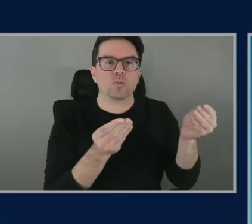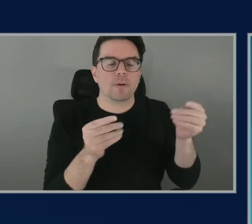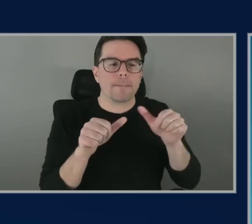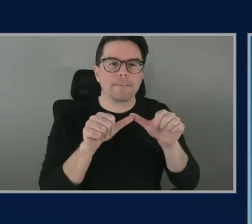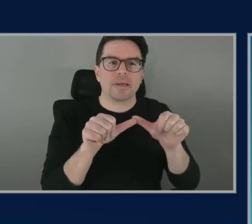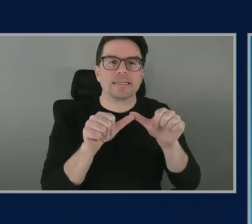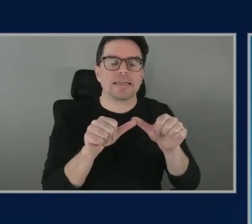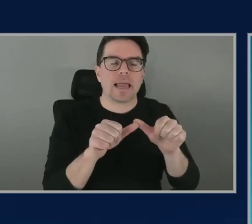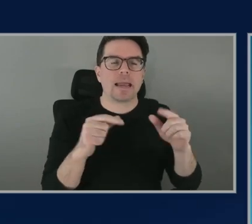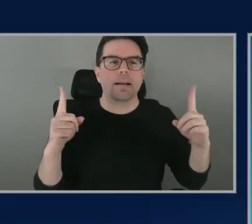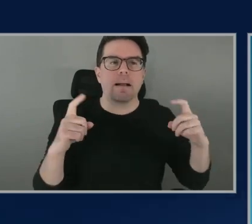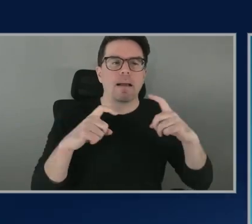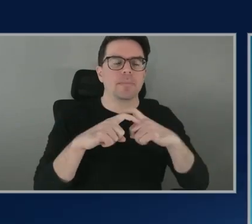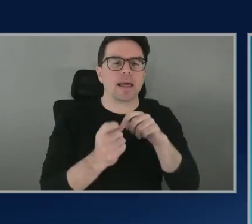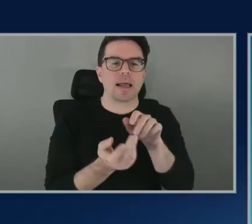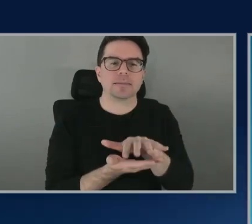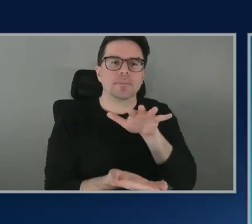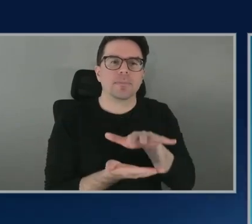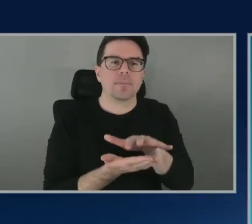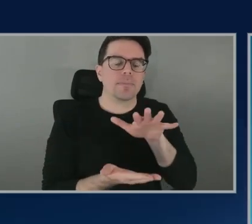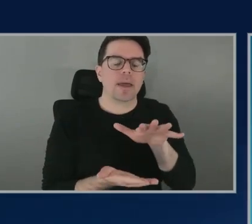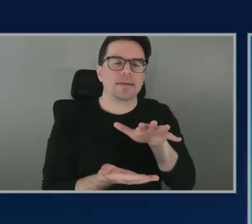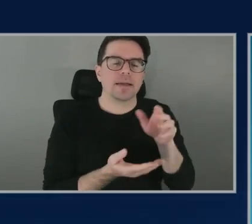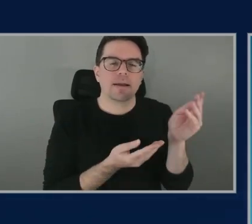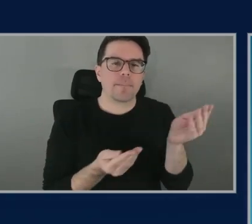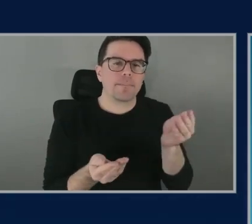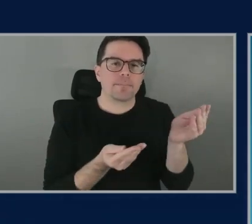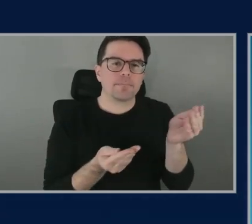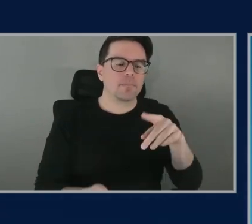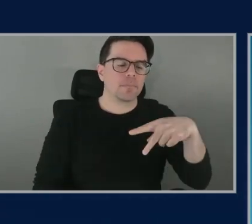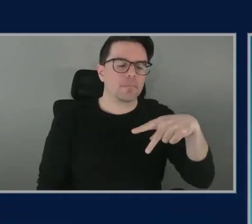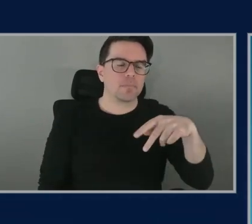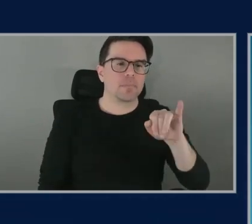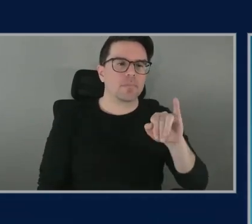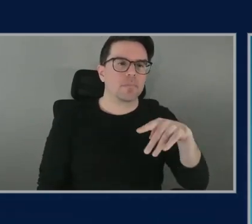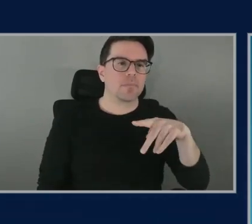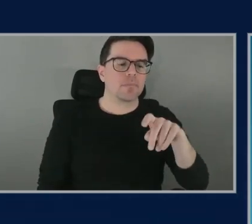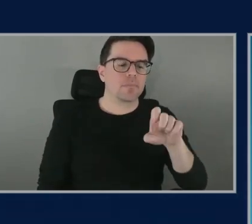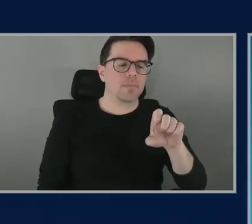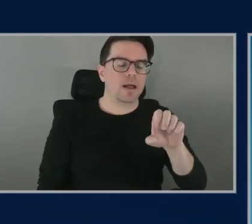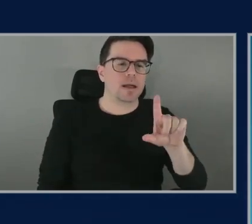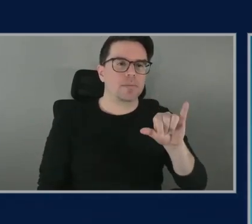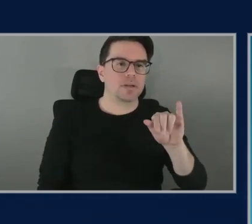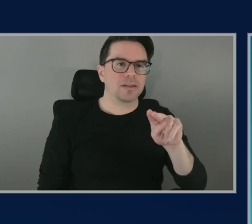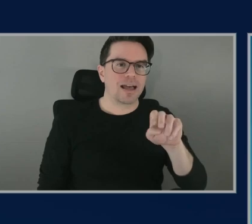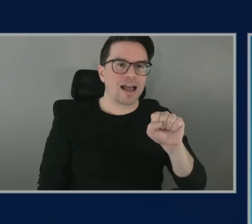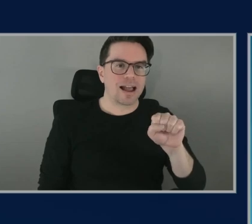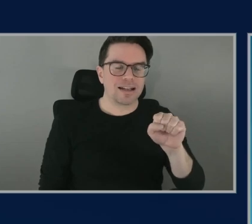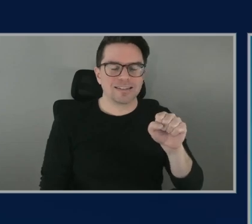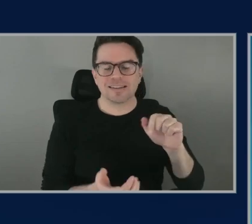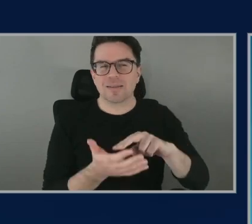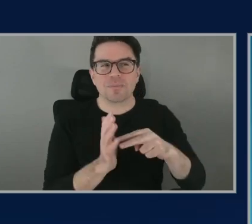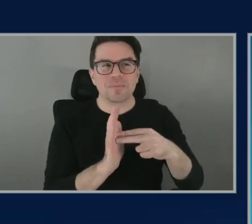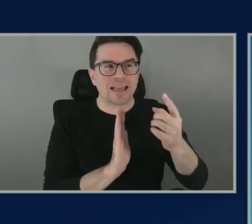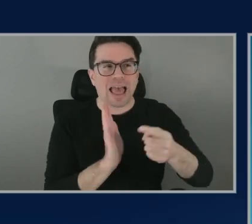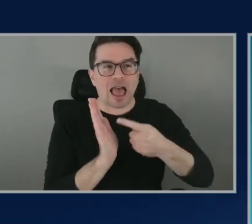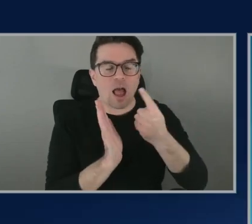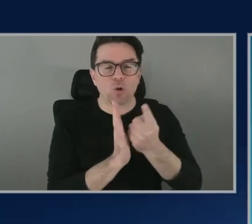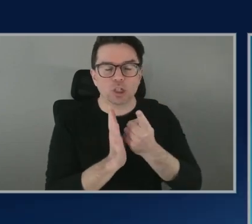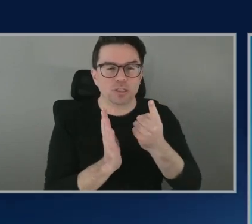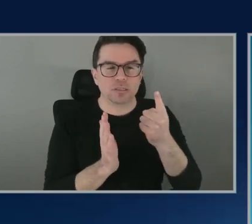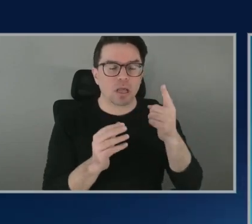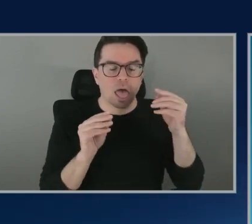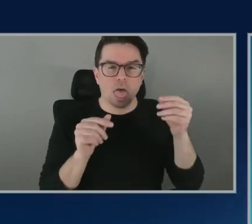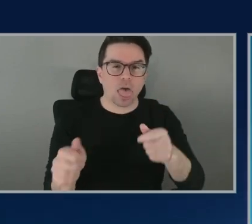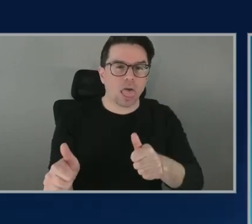metadata pipelines and um spending hours and resources which could be better put to use on on meeting the business goals